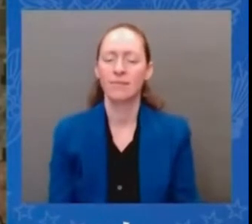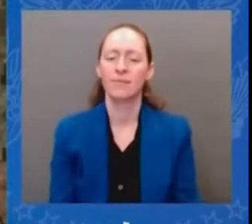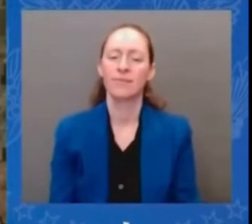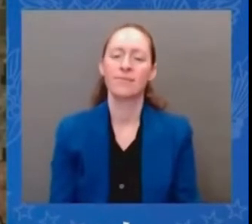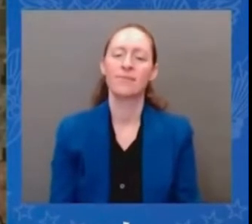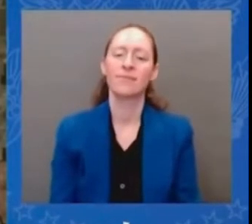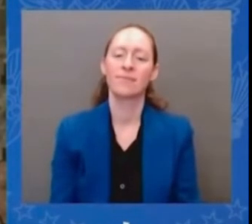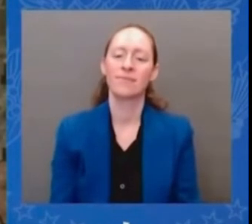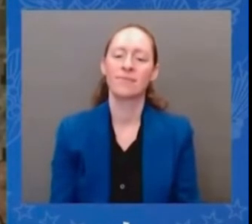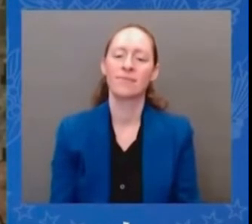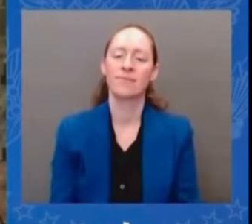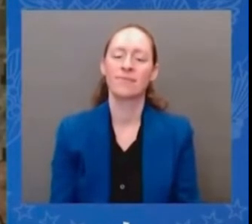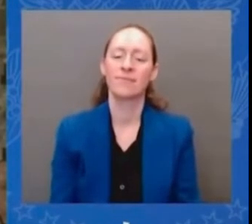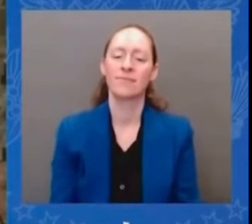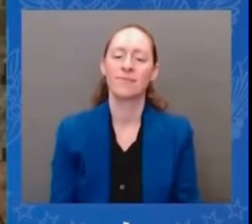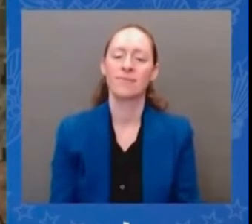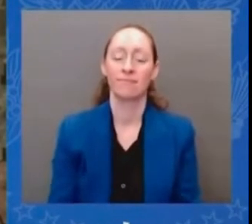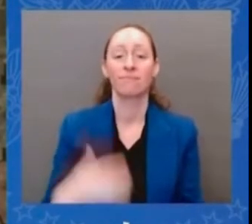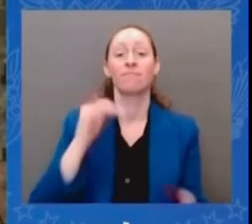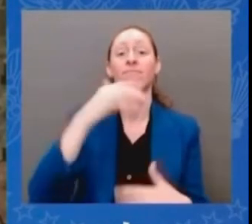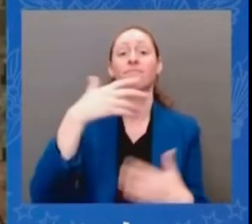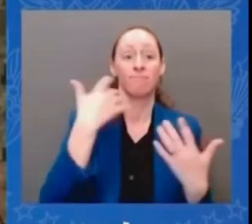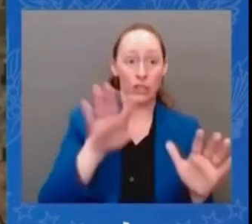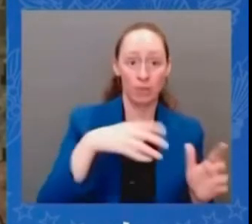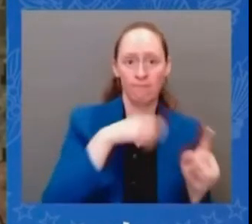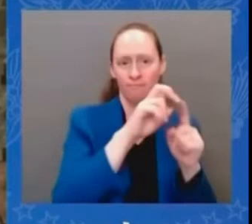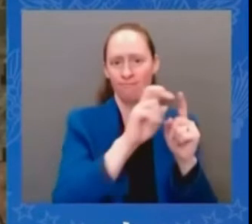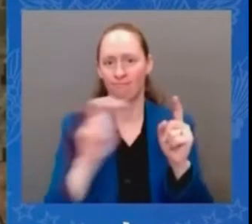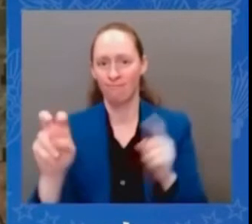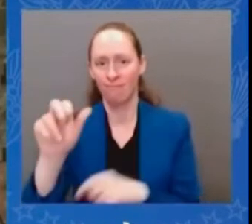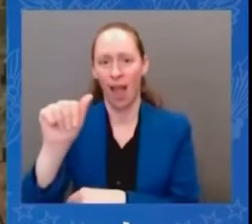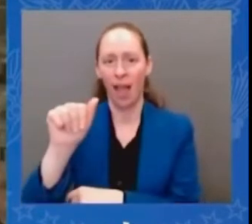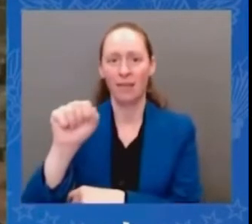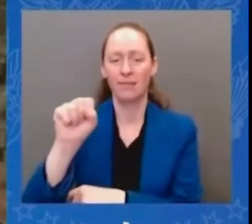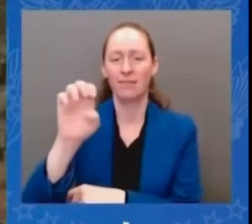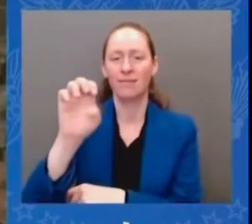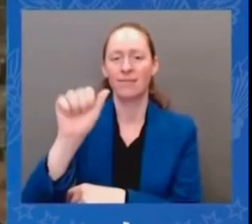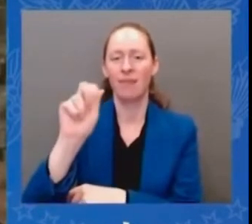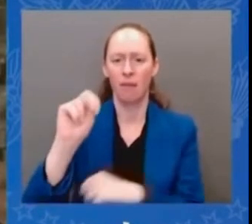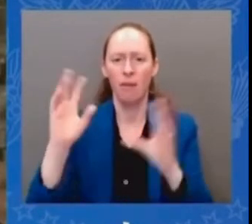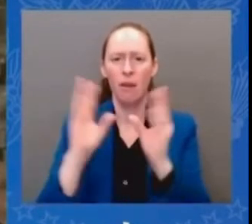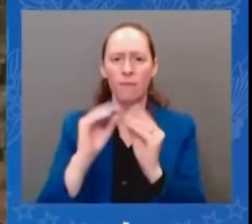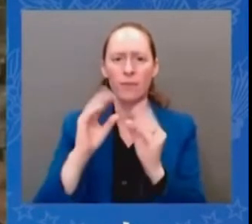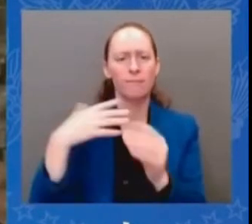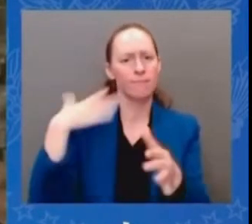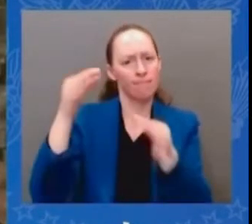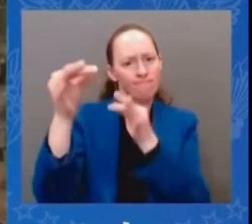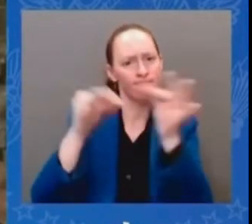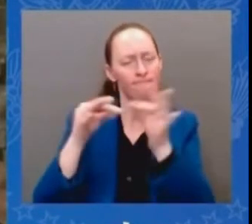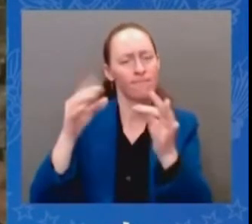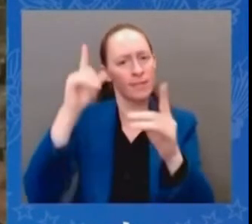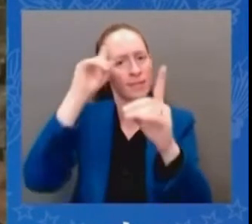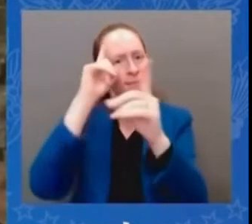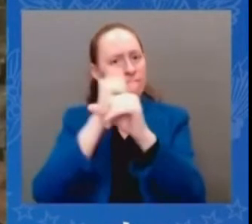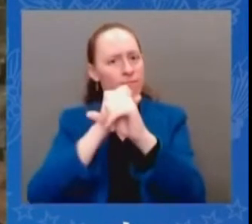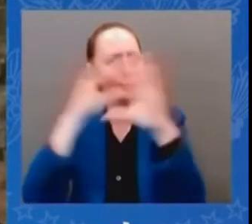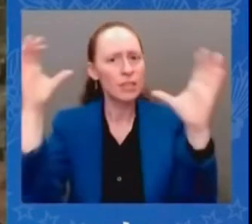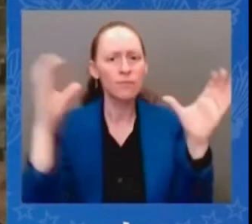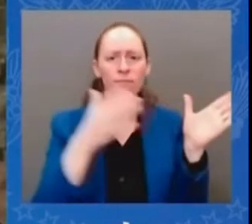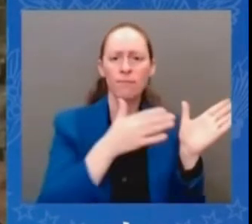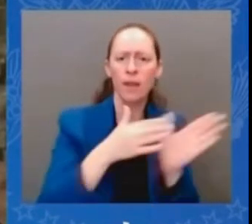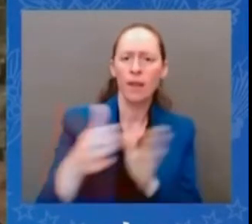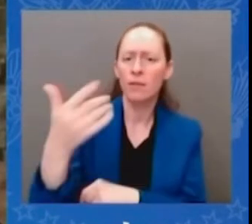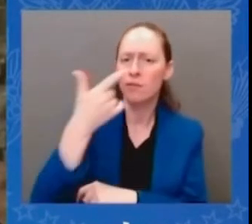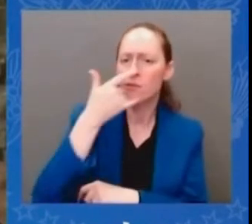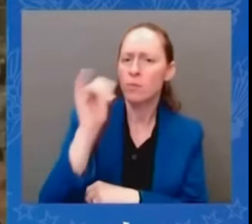-pacific to ensure a future that uh that's vital to this region that's free and open and prosperous as well as